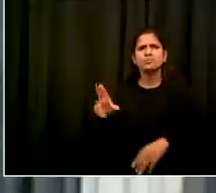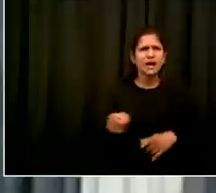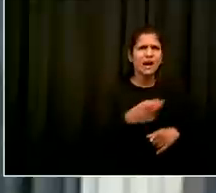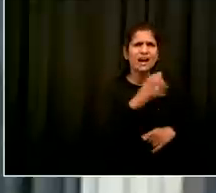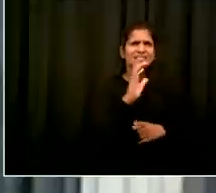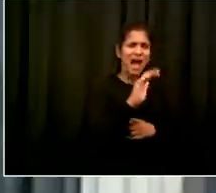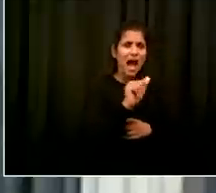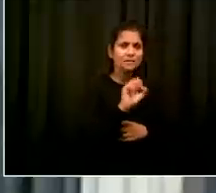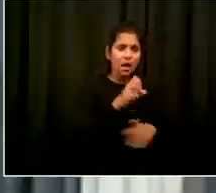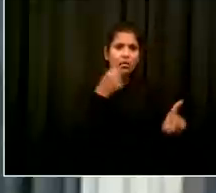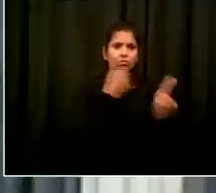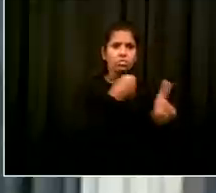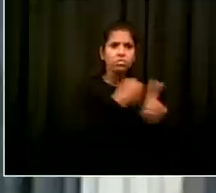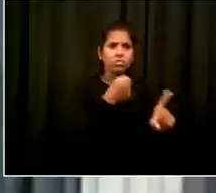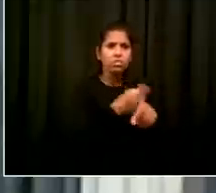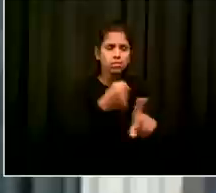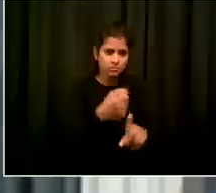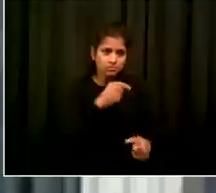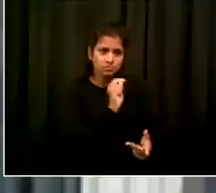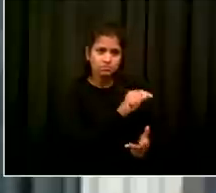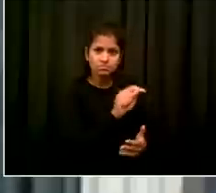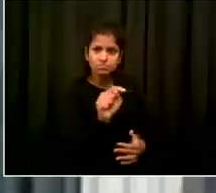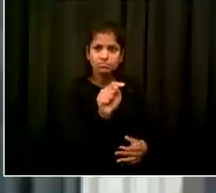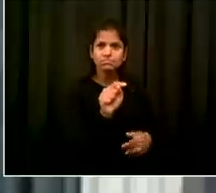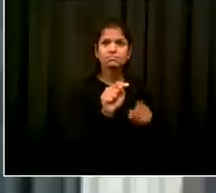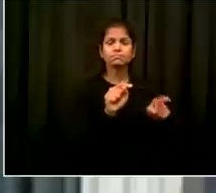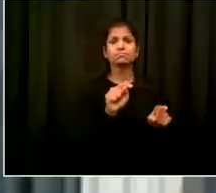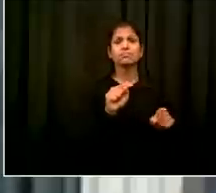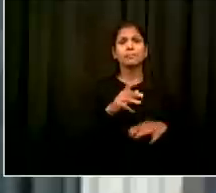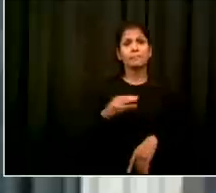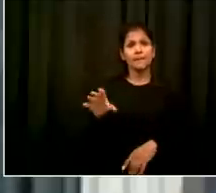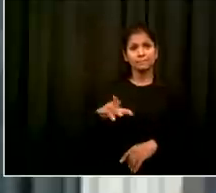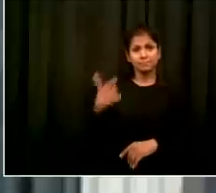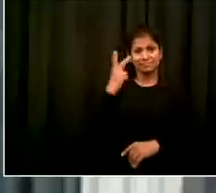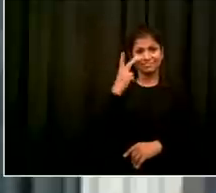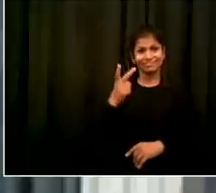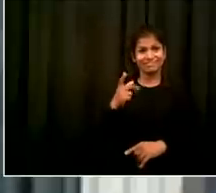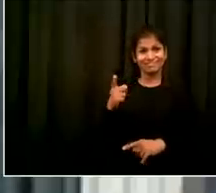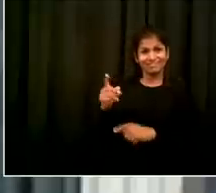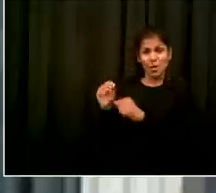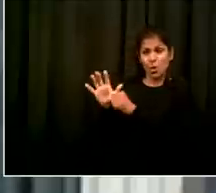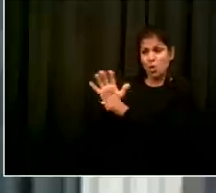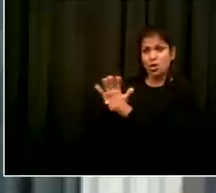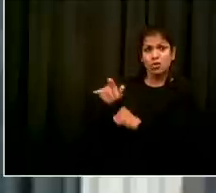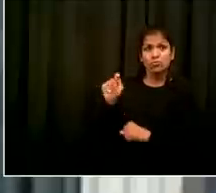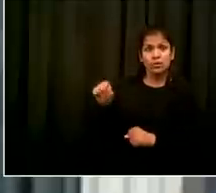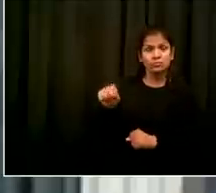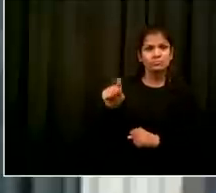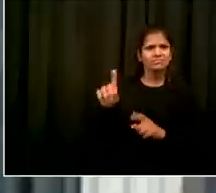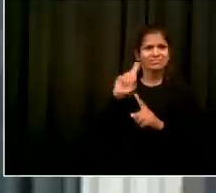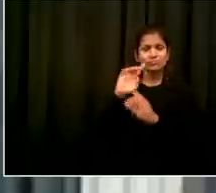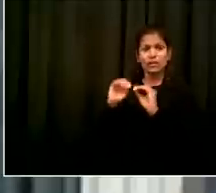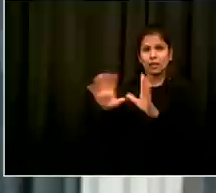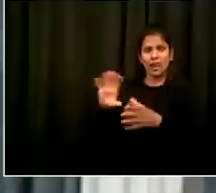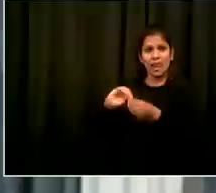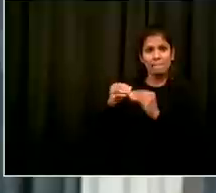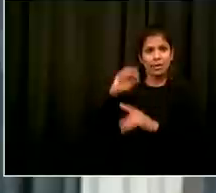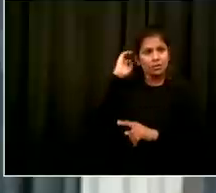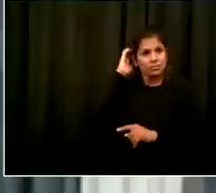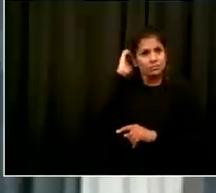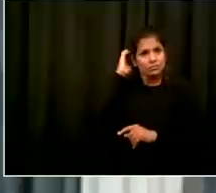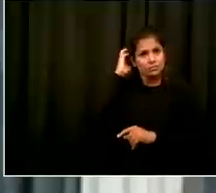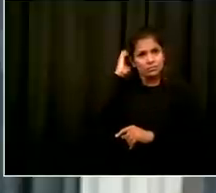comprehensive picture of uh of where we need to be focused with respect to our uh hyperlocal efforts